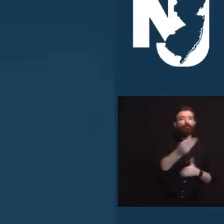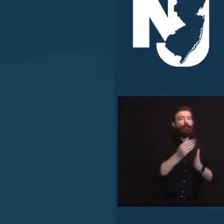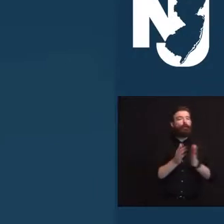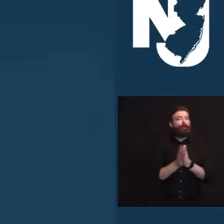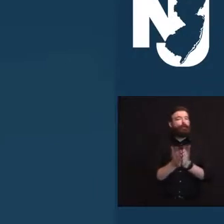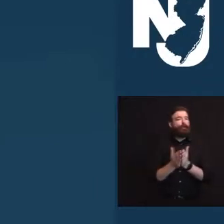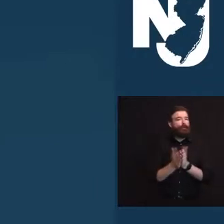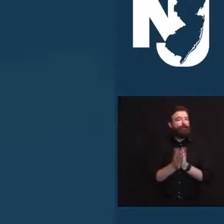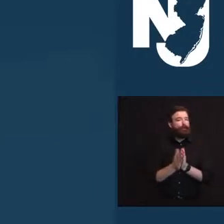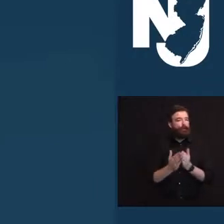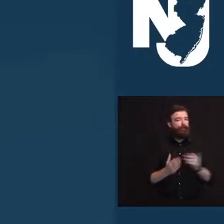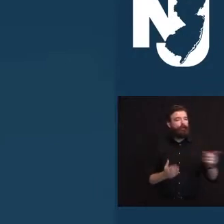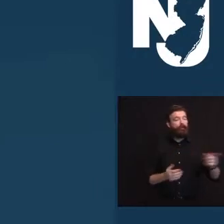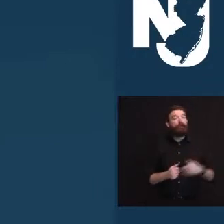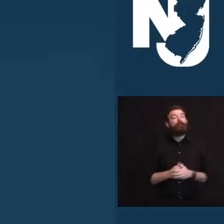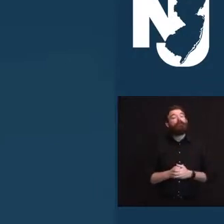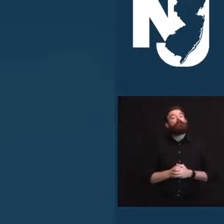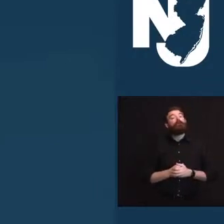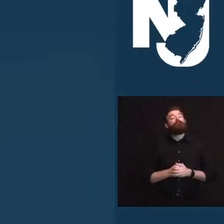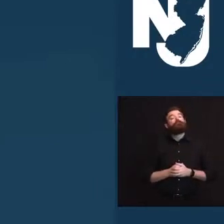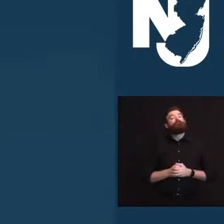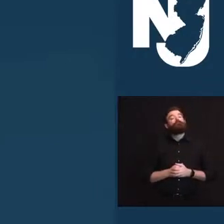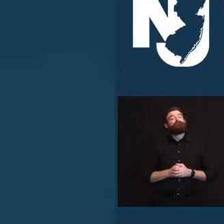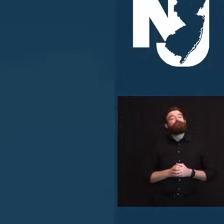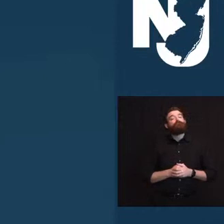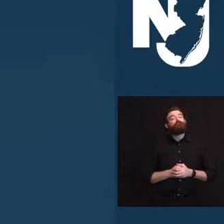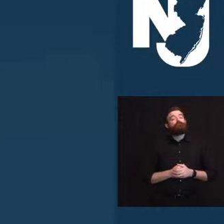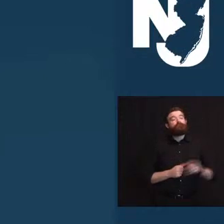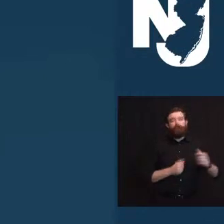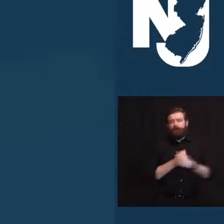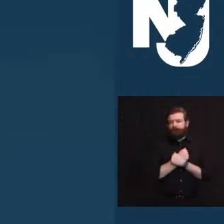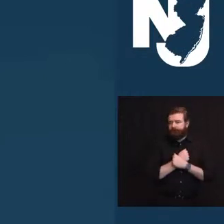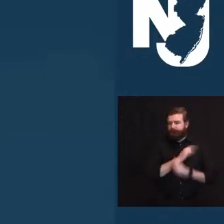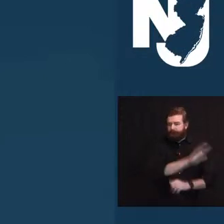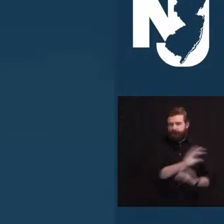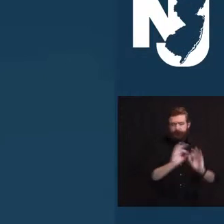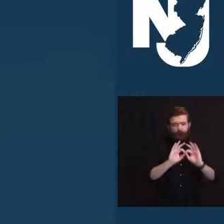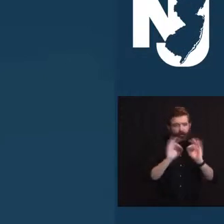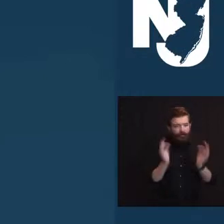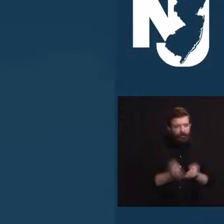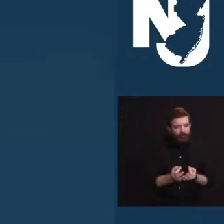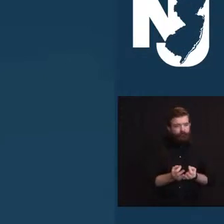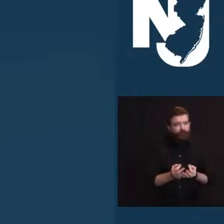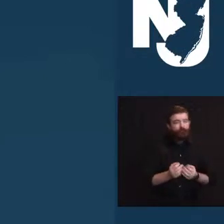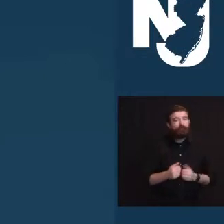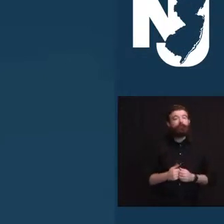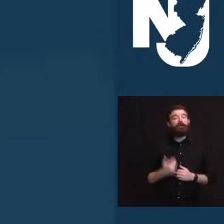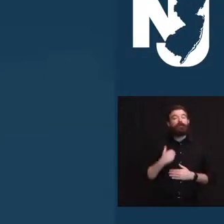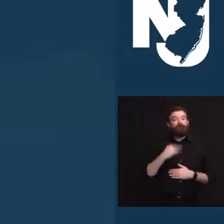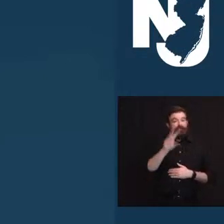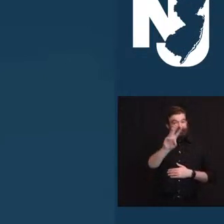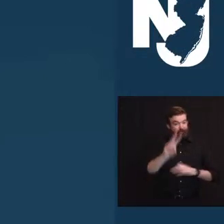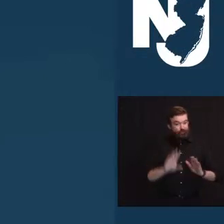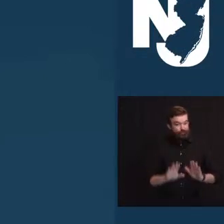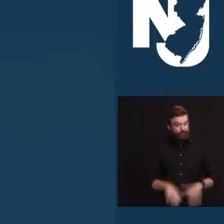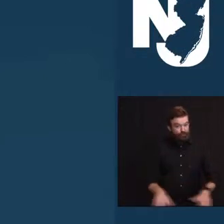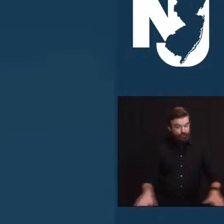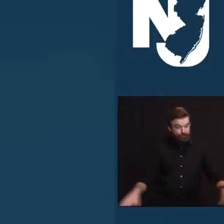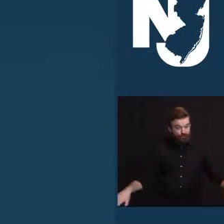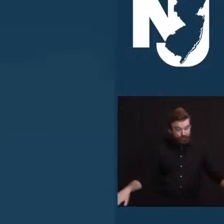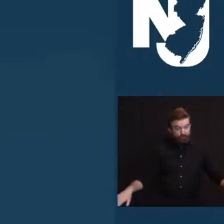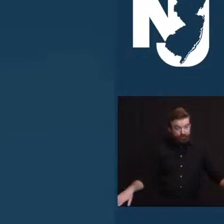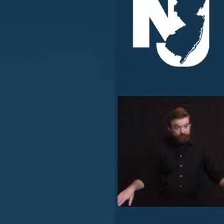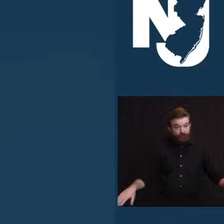legacy rests with the family she and Jack started. She leaves behind her six children, Patricia, Diane, William, Susan,